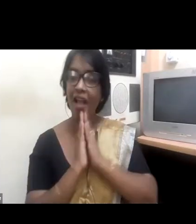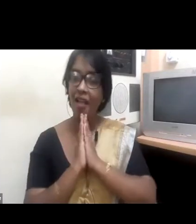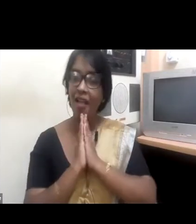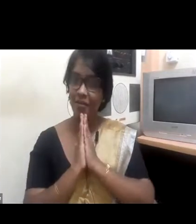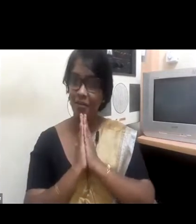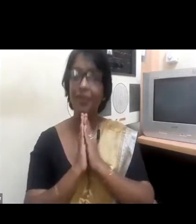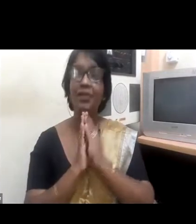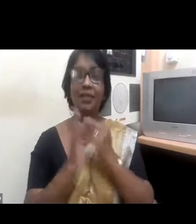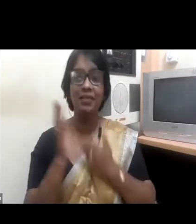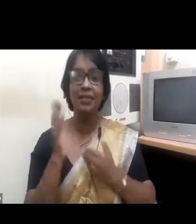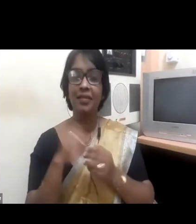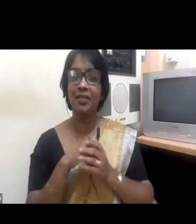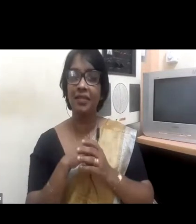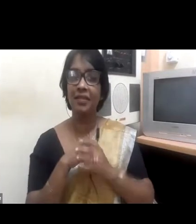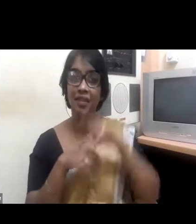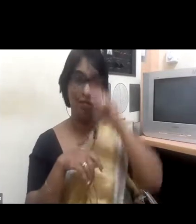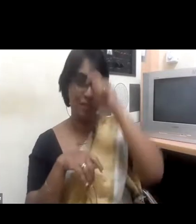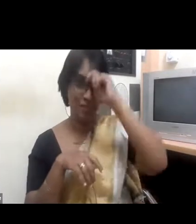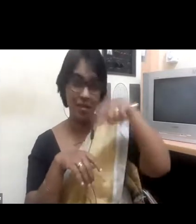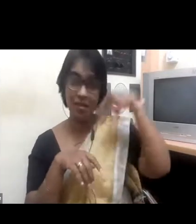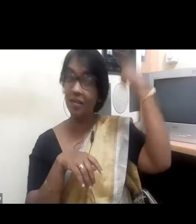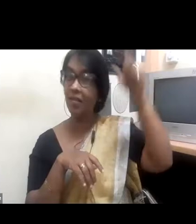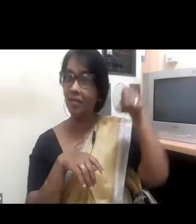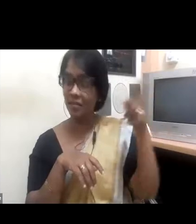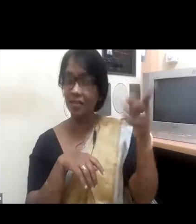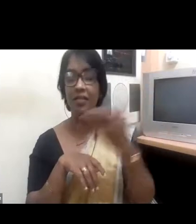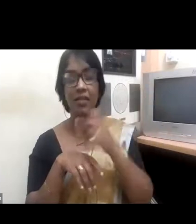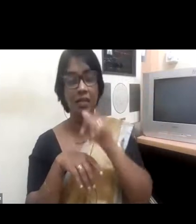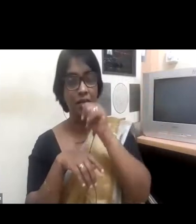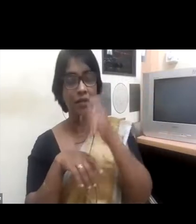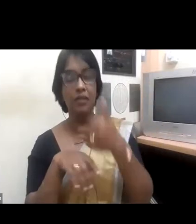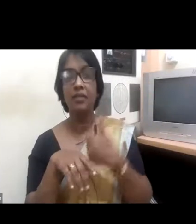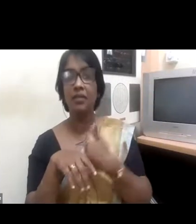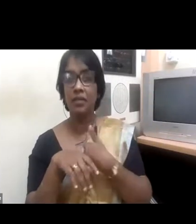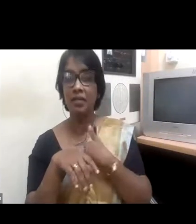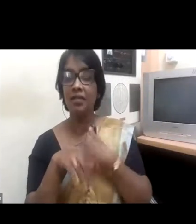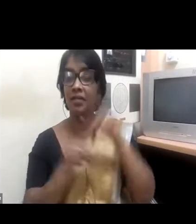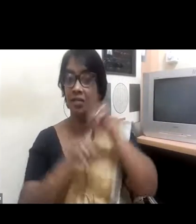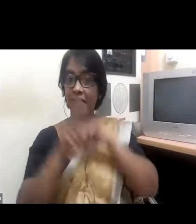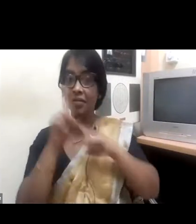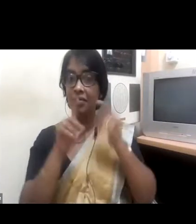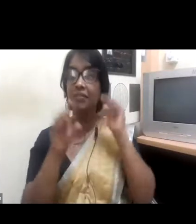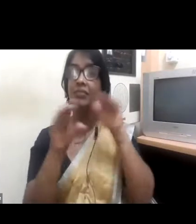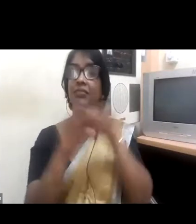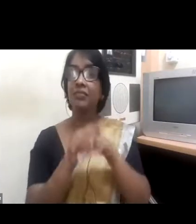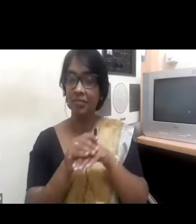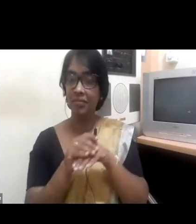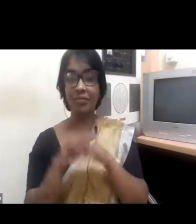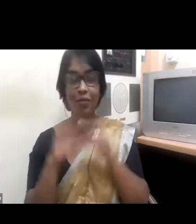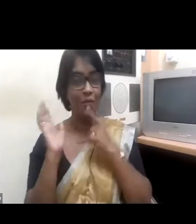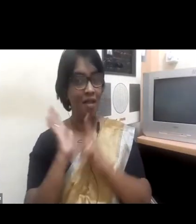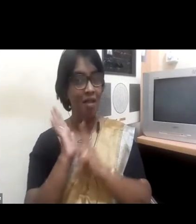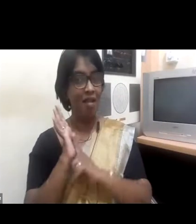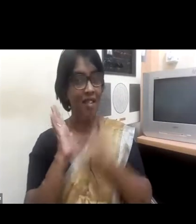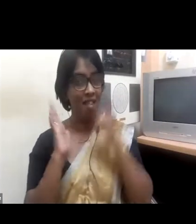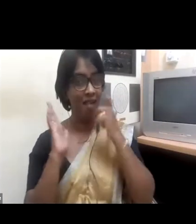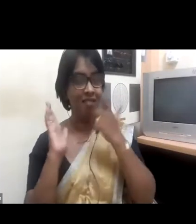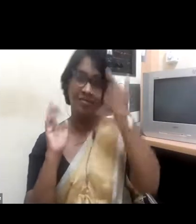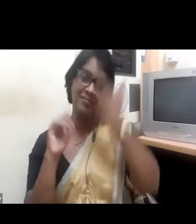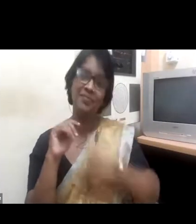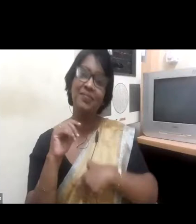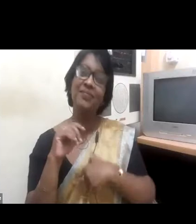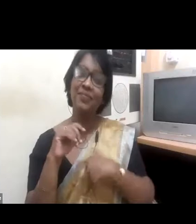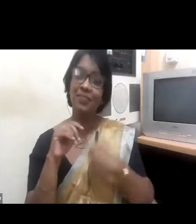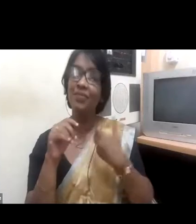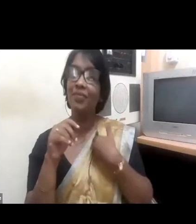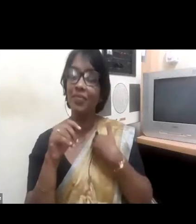I have to say I'm lucky to be in this panel because I was the one on the bench. My sister was to